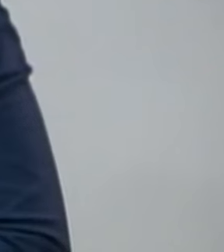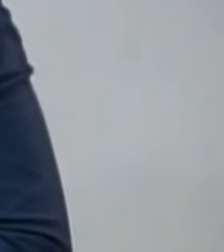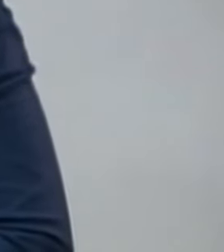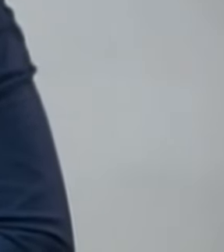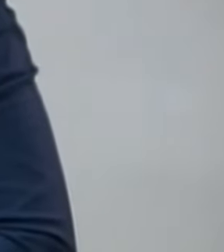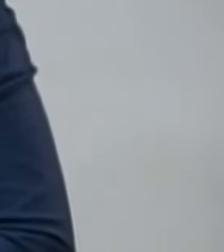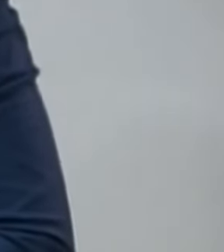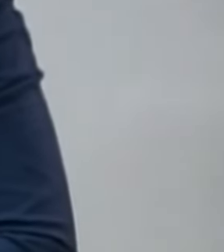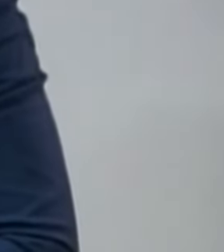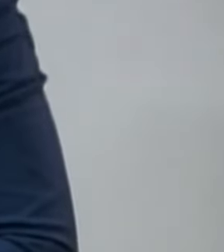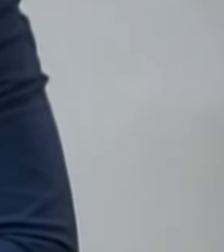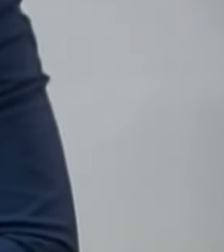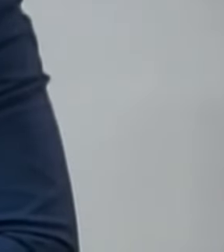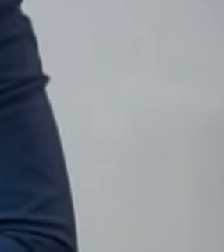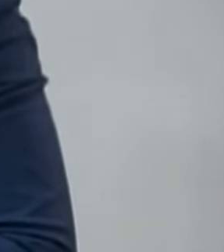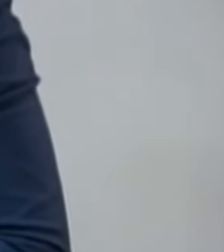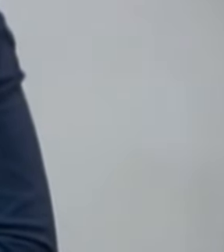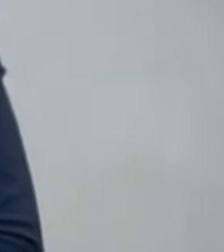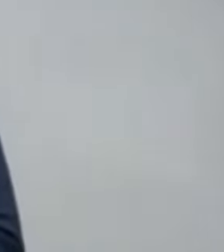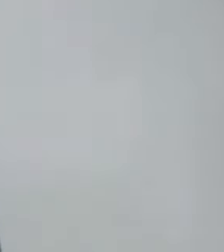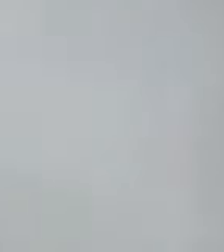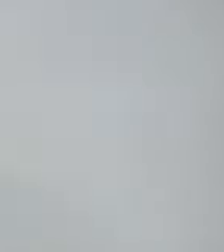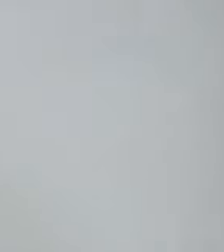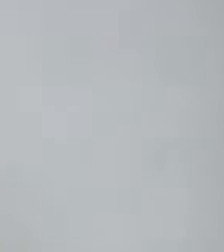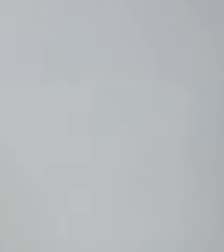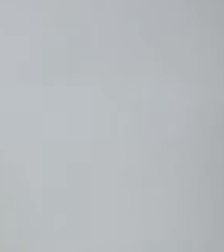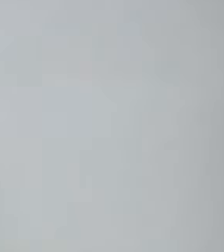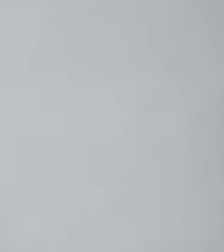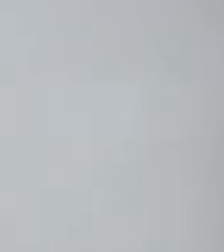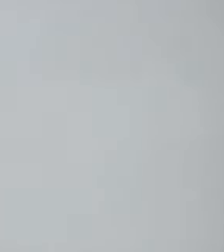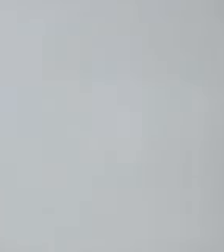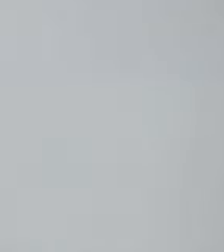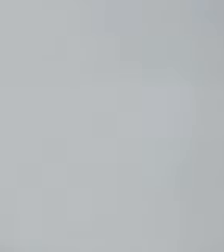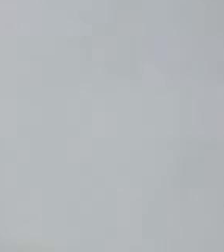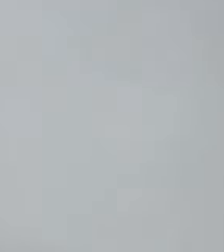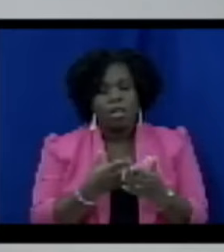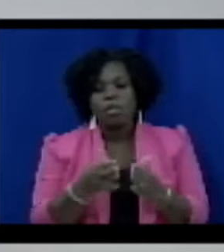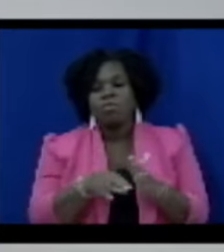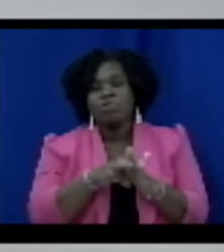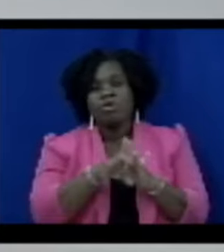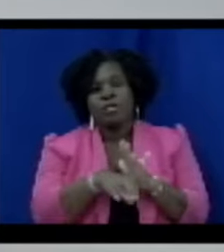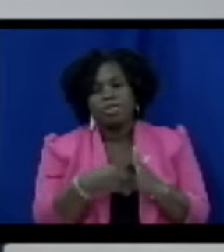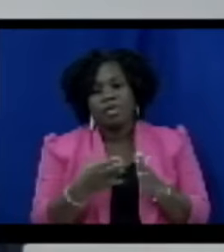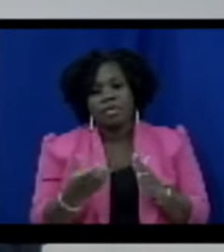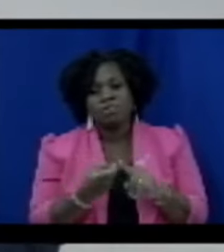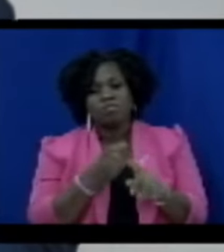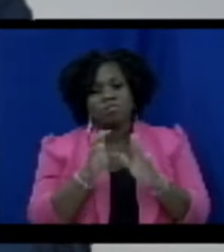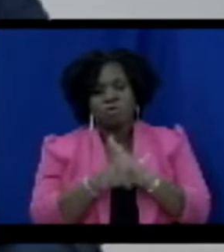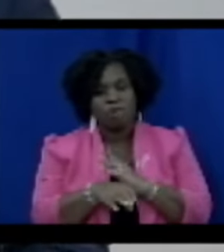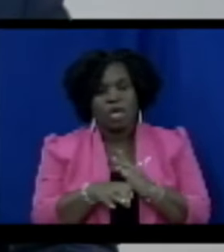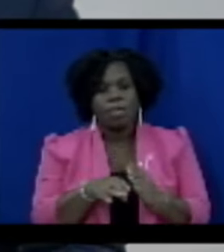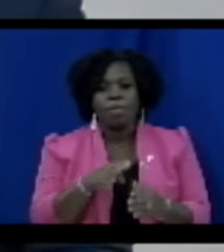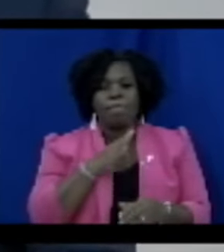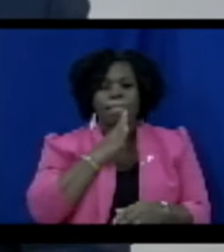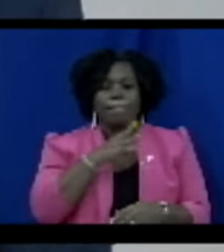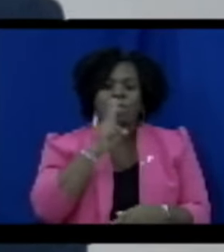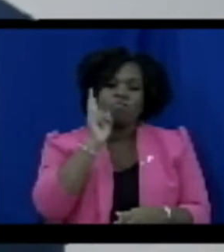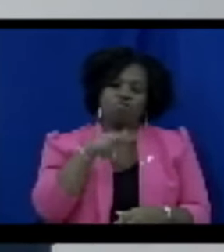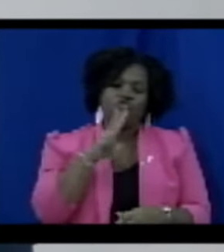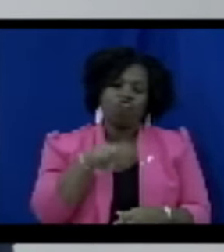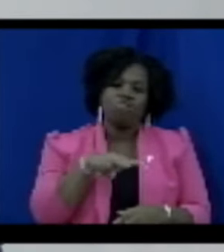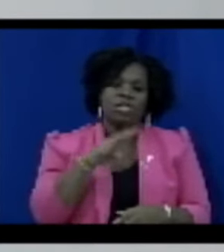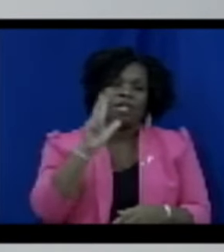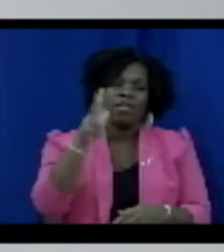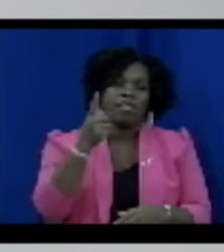I now move that the bill shortly titled Proceeds of Crime Amendment Bill 2023 be read for a third time and passed.